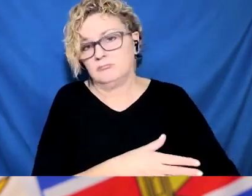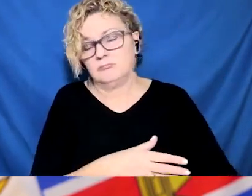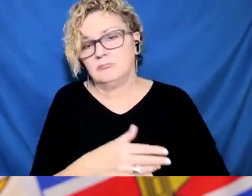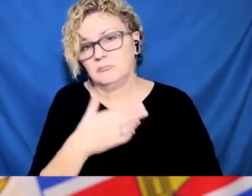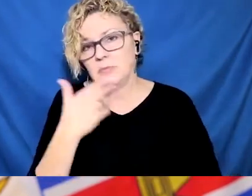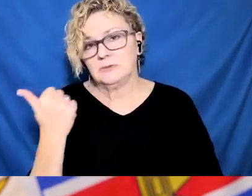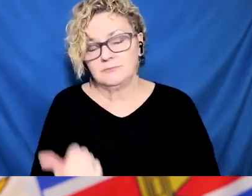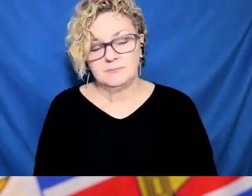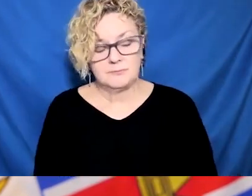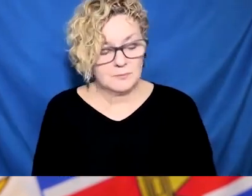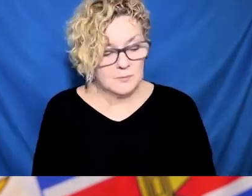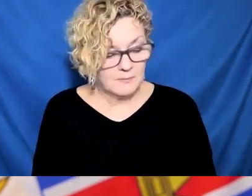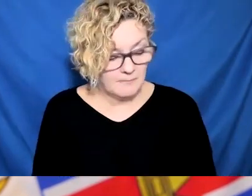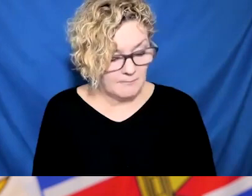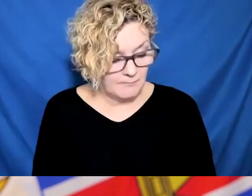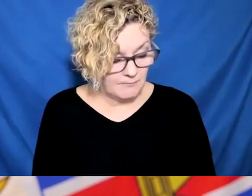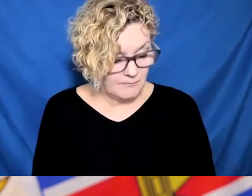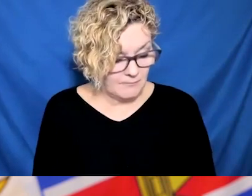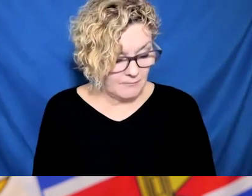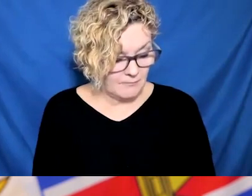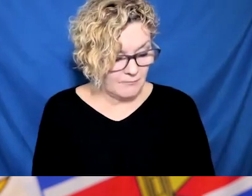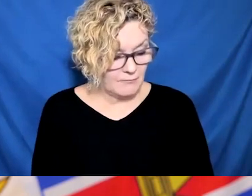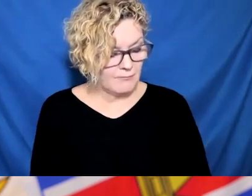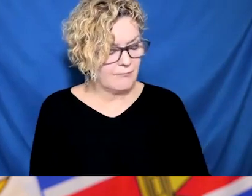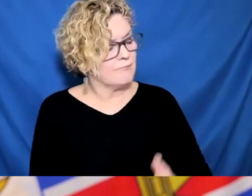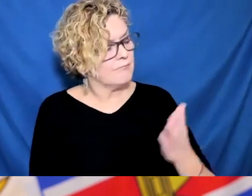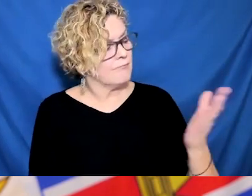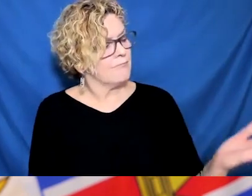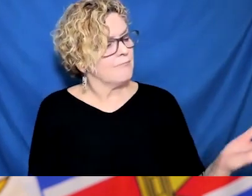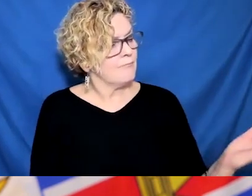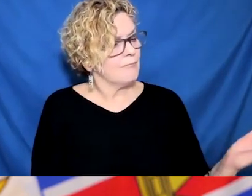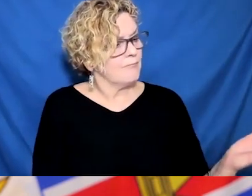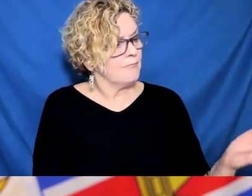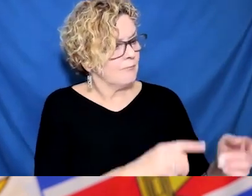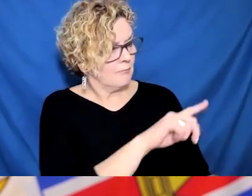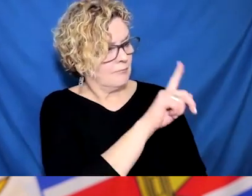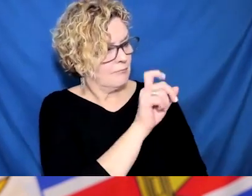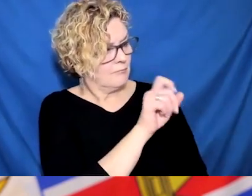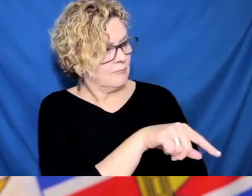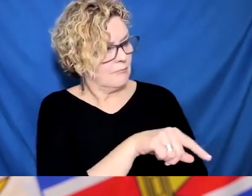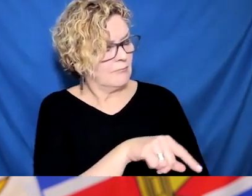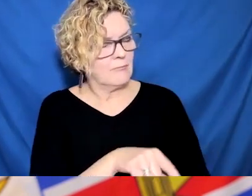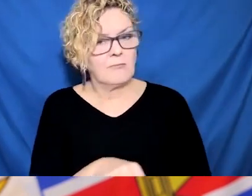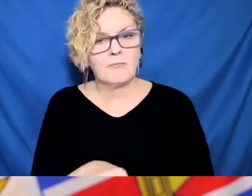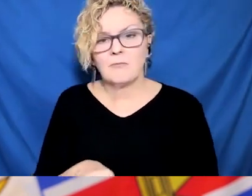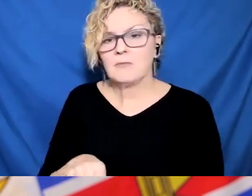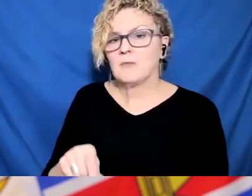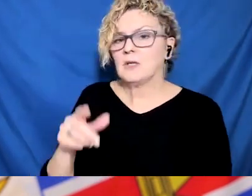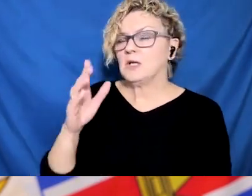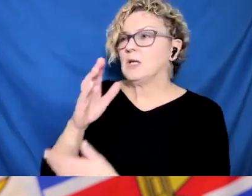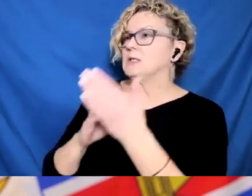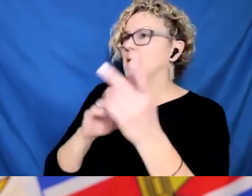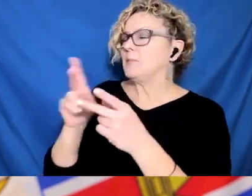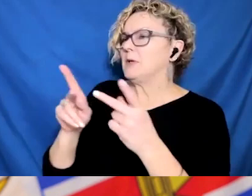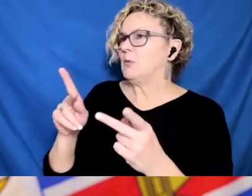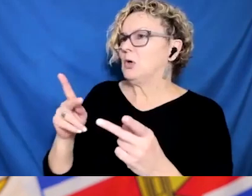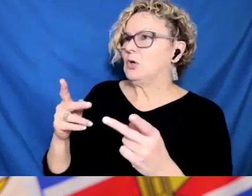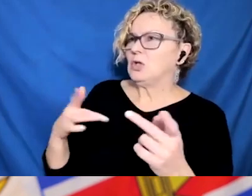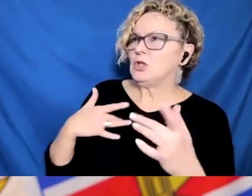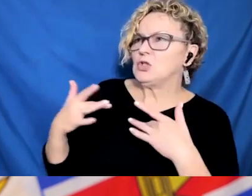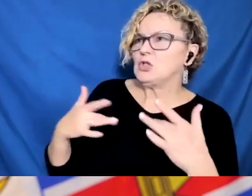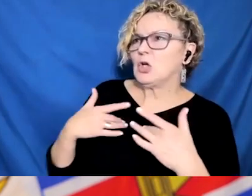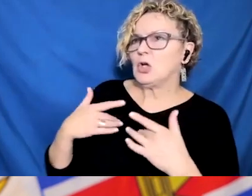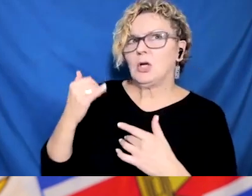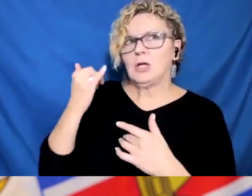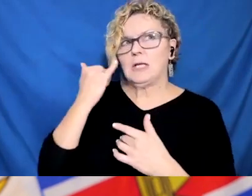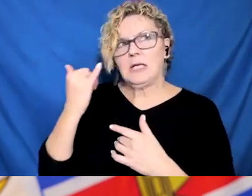window that they are allowing people to say, I had a recent infection and I prove it with a PCR test. So,